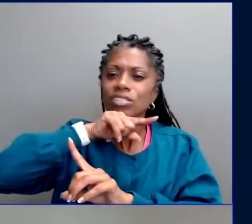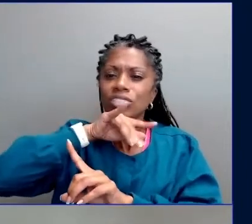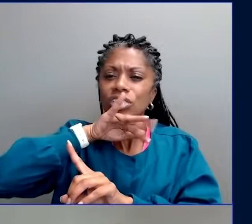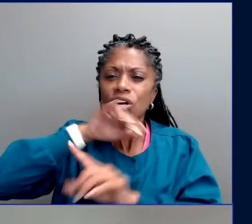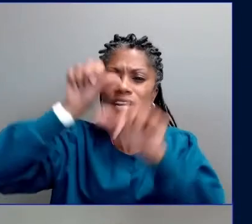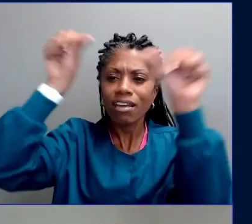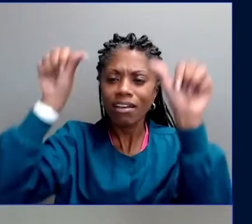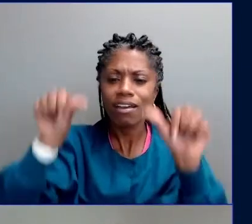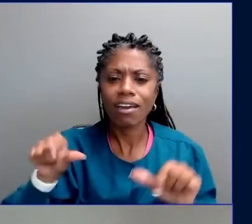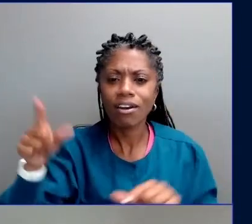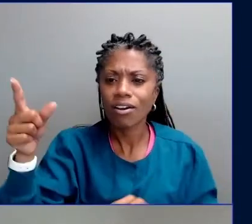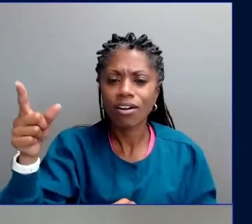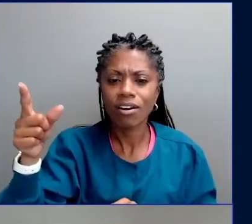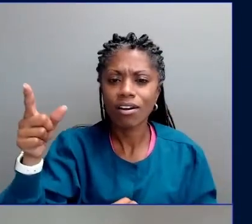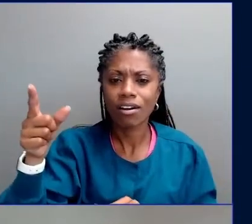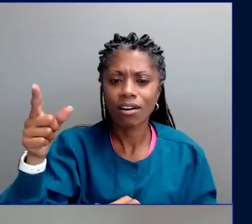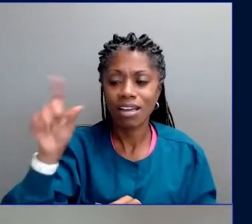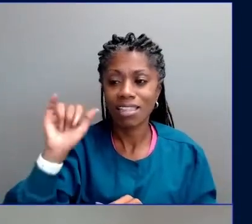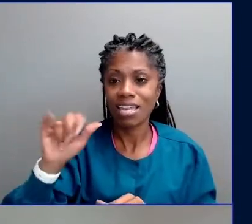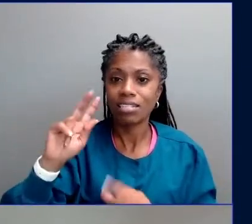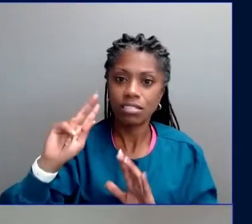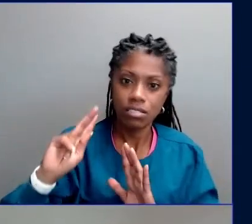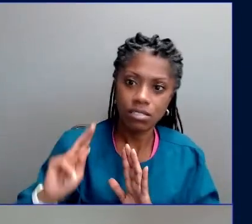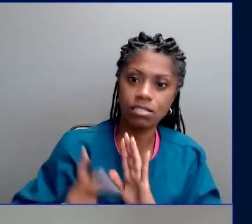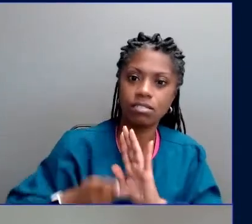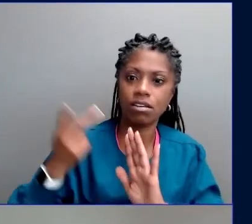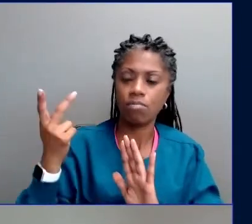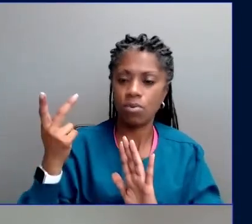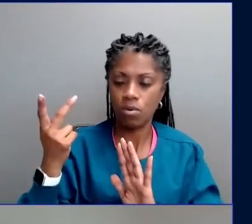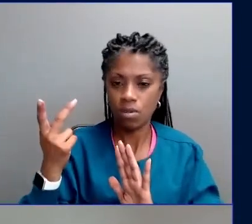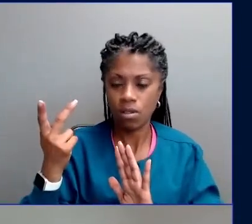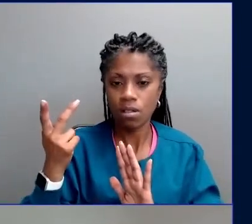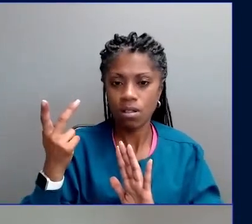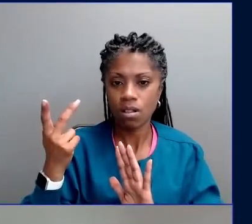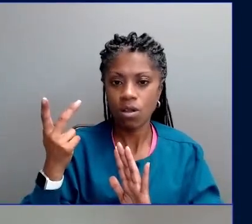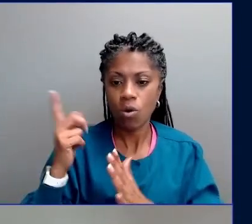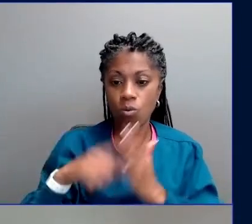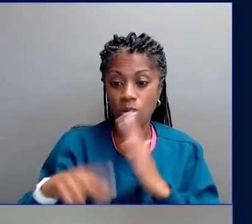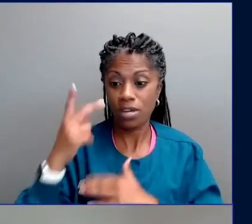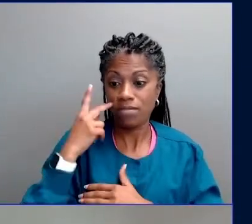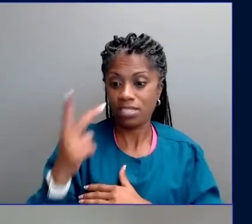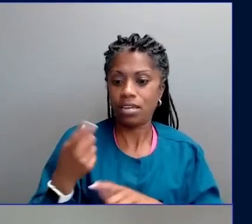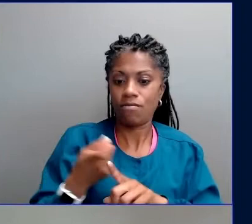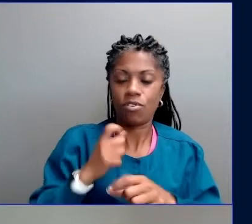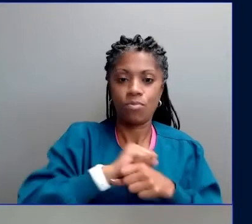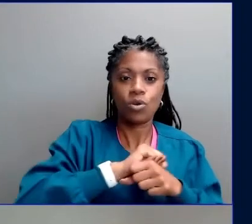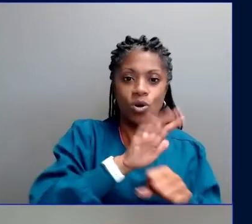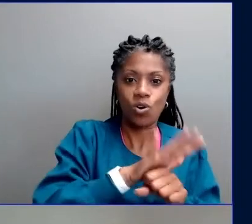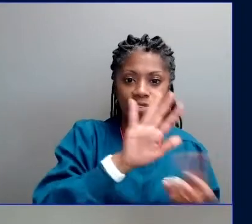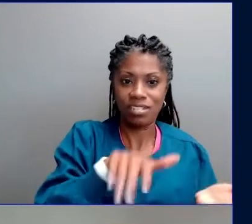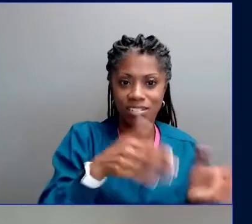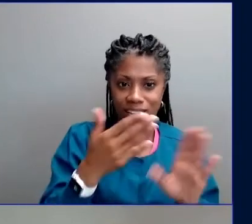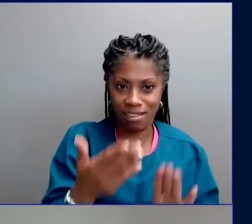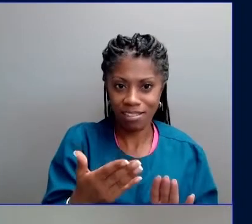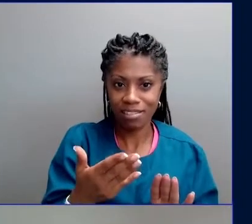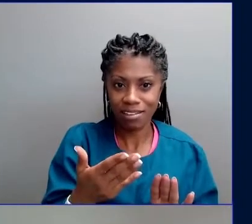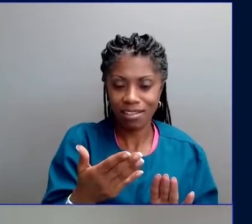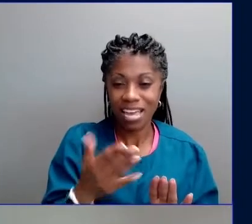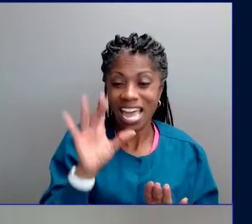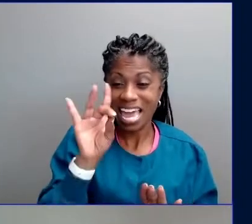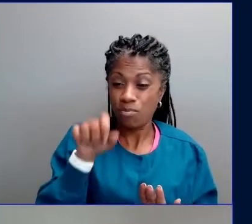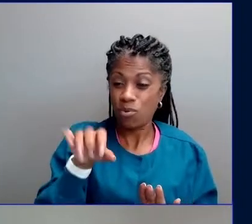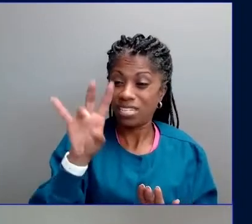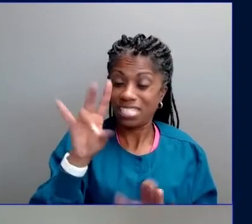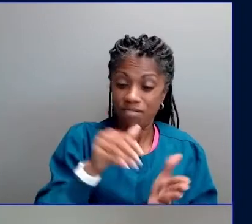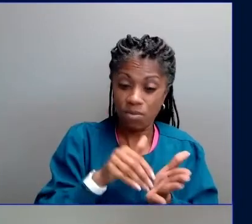That is almost double the number of premature deaths the world has seen from COVID so far. We also know that it